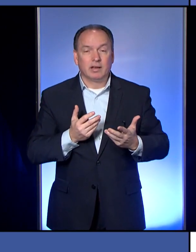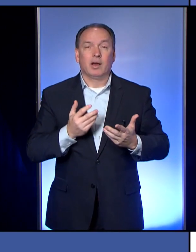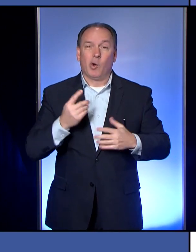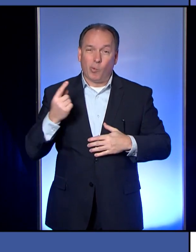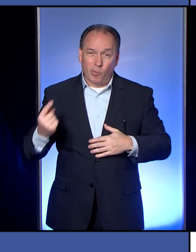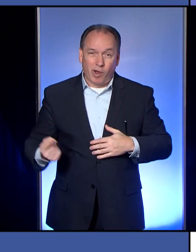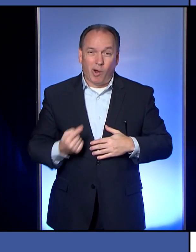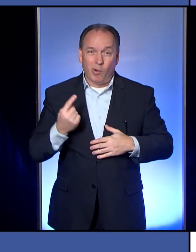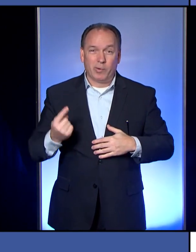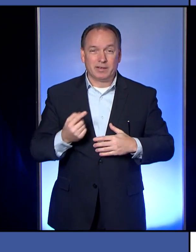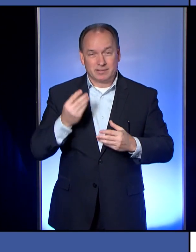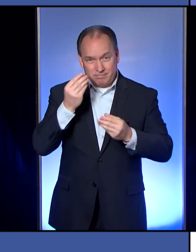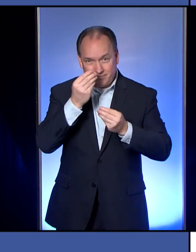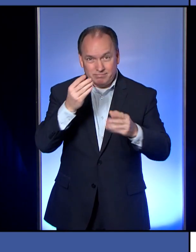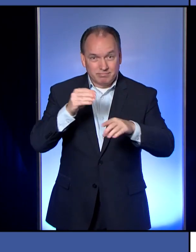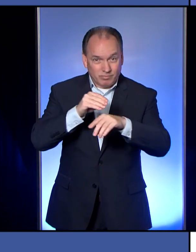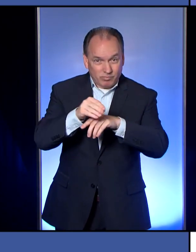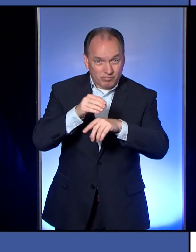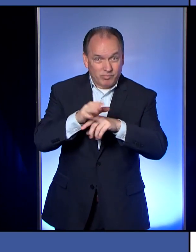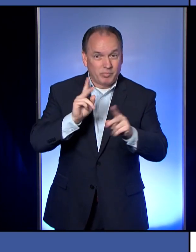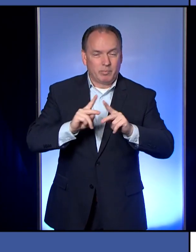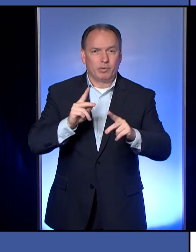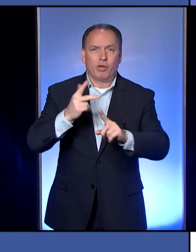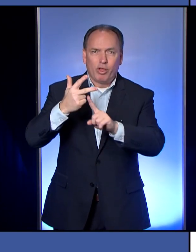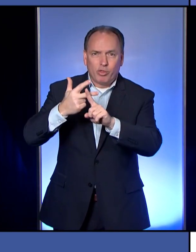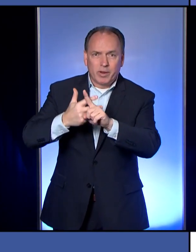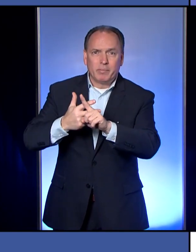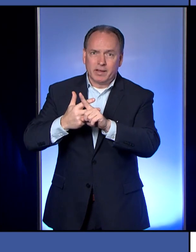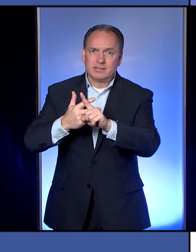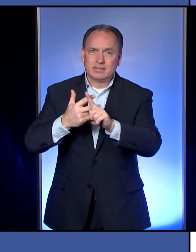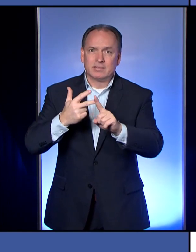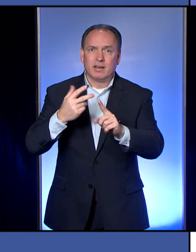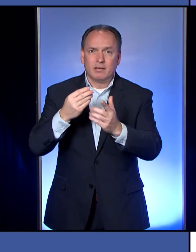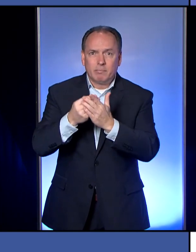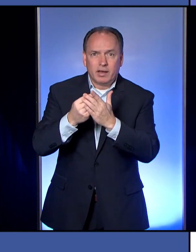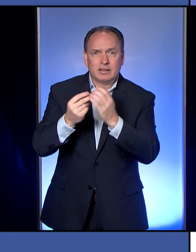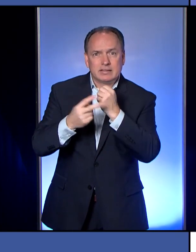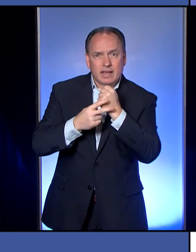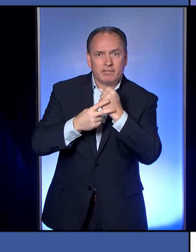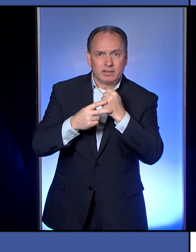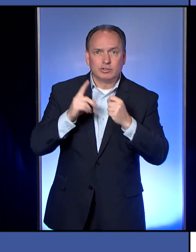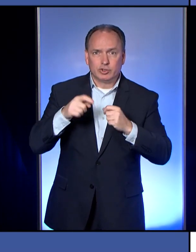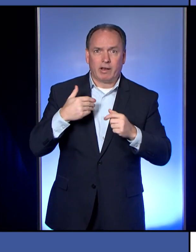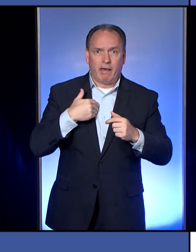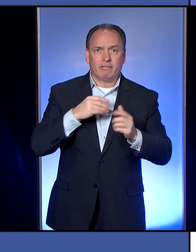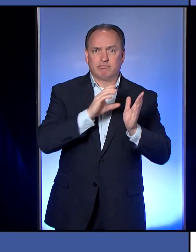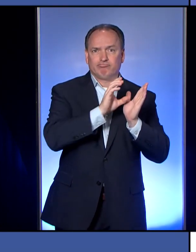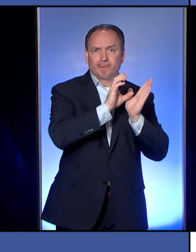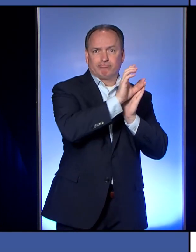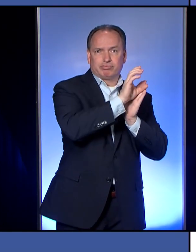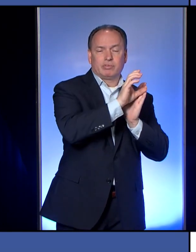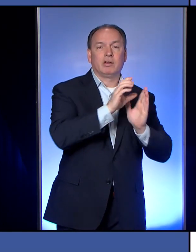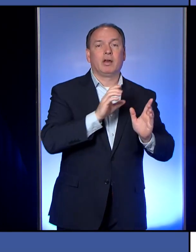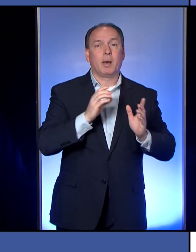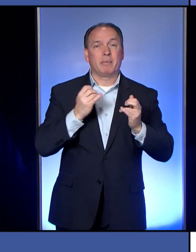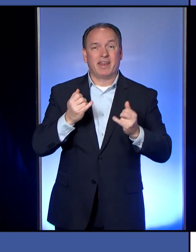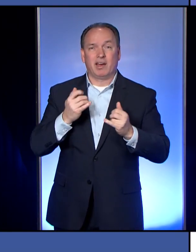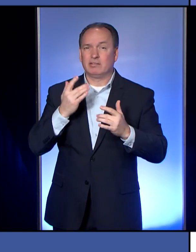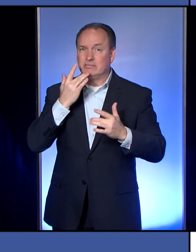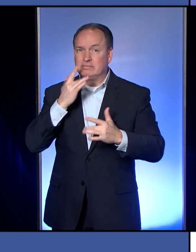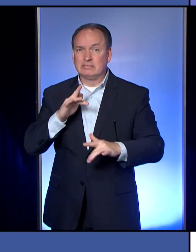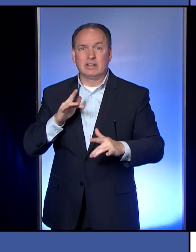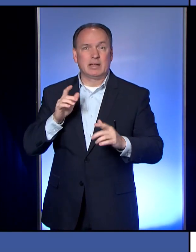savings just in case, whatever that might be. Here's a perfect example. But unfortunately, we're in this place right now and too many people,